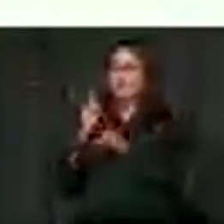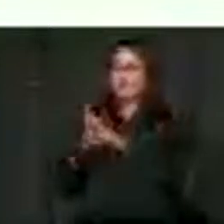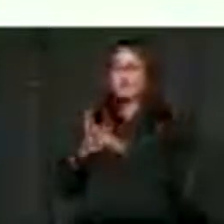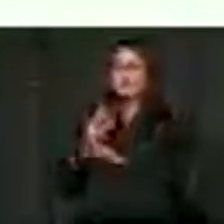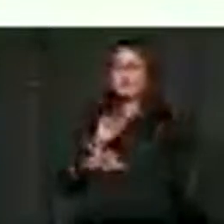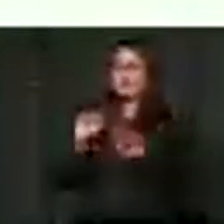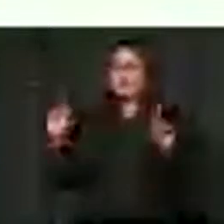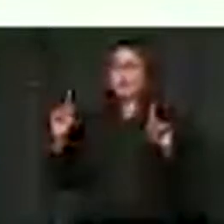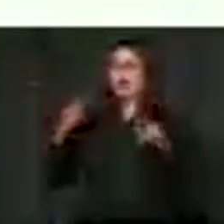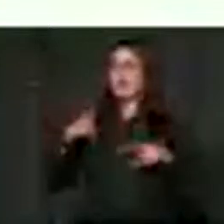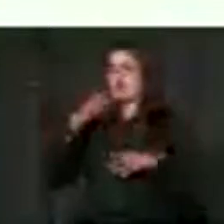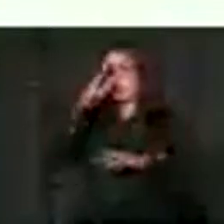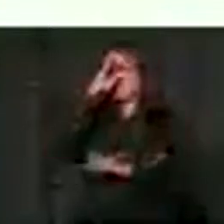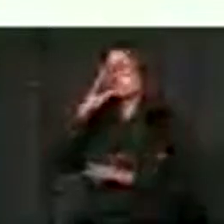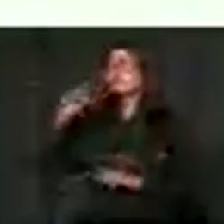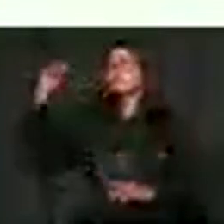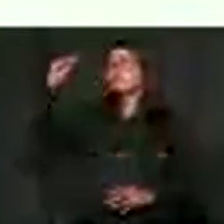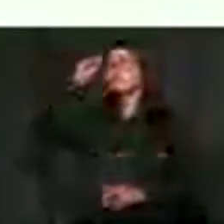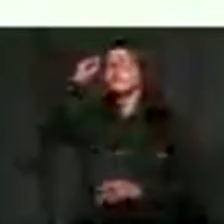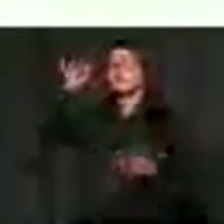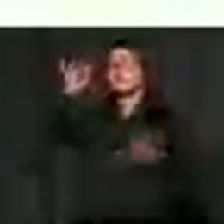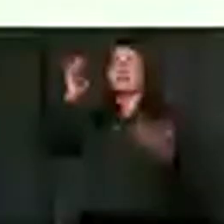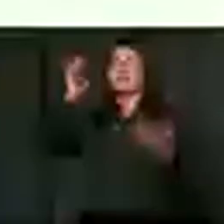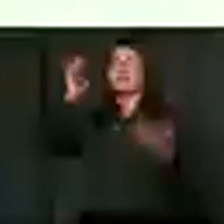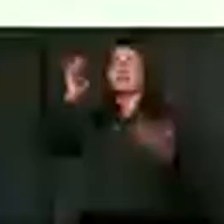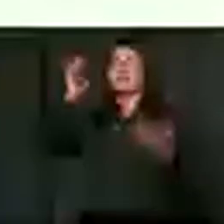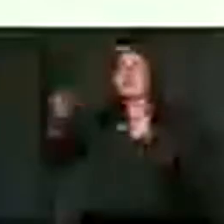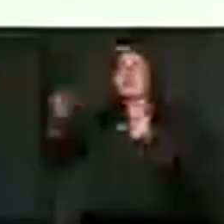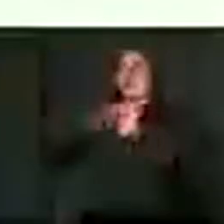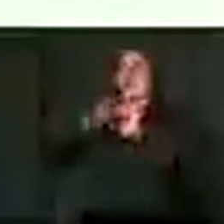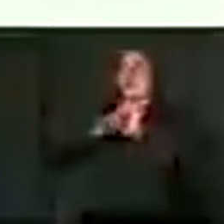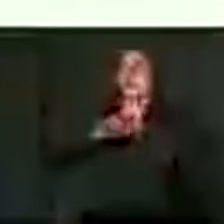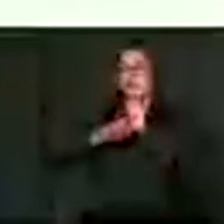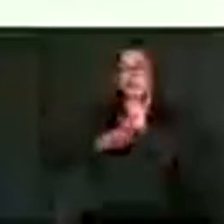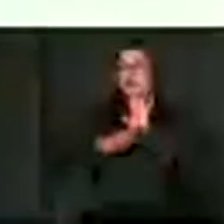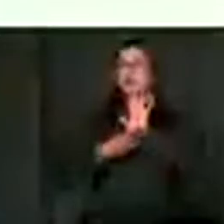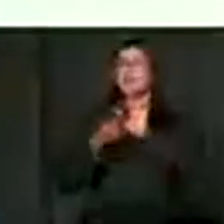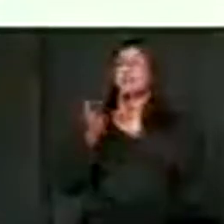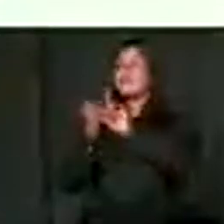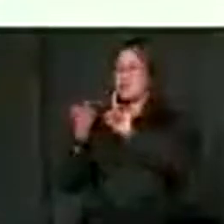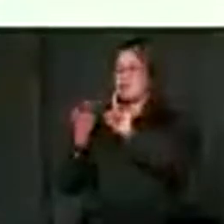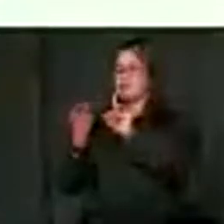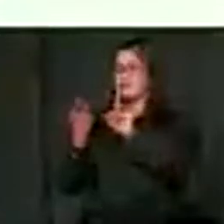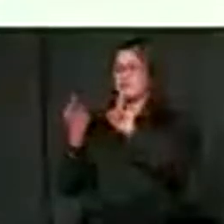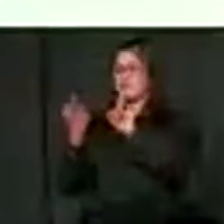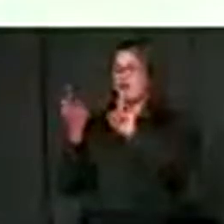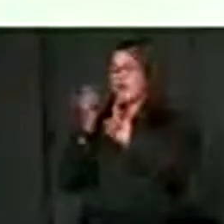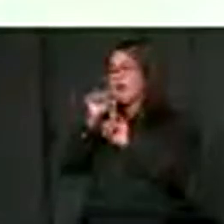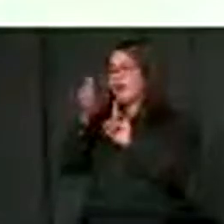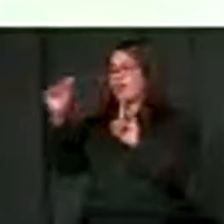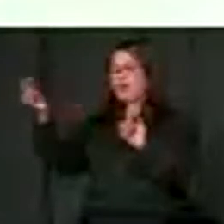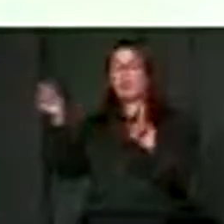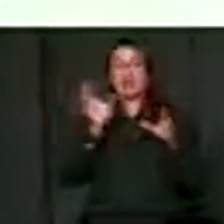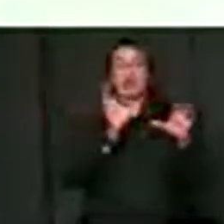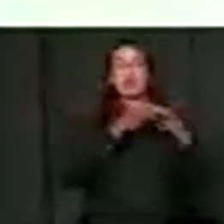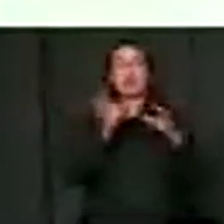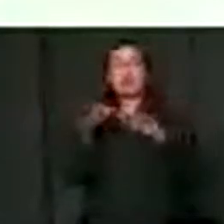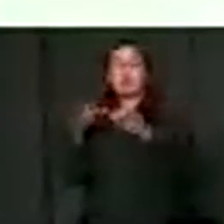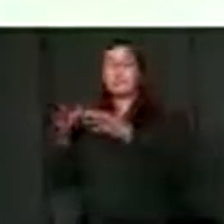but we noted also from the notes that I received even from the different commissions that